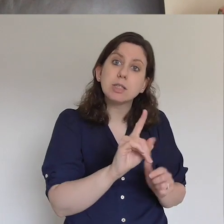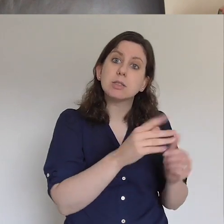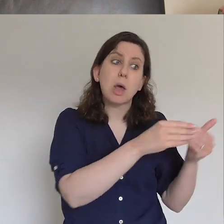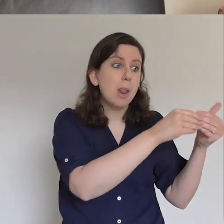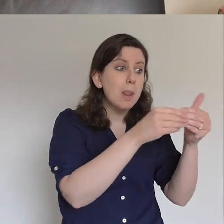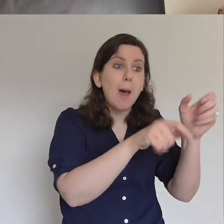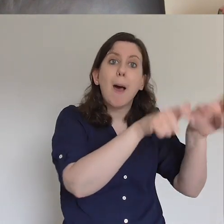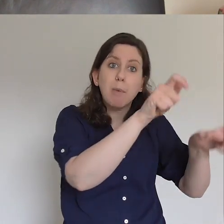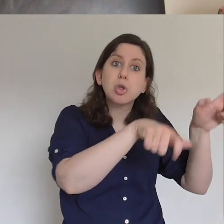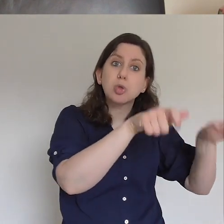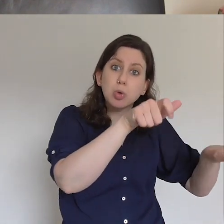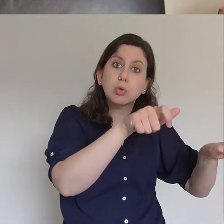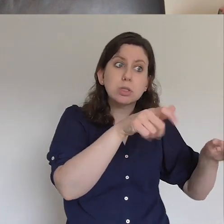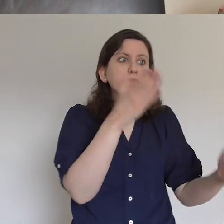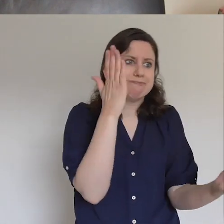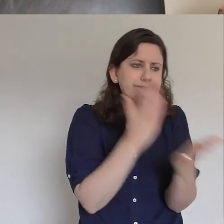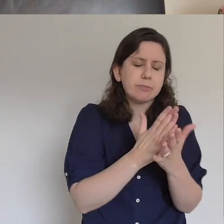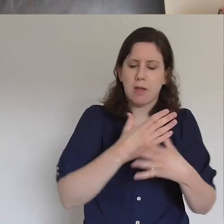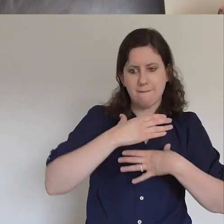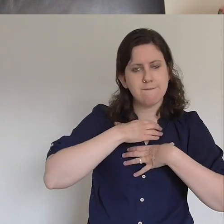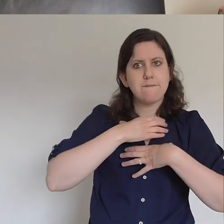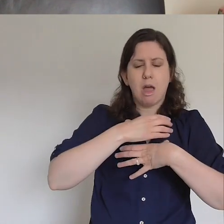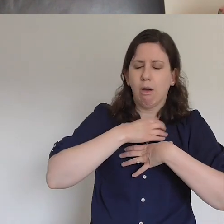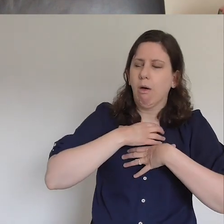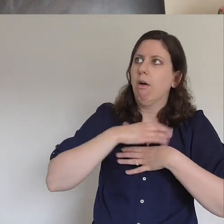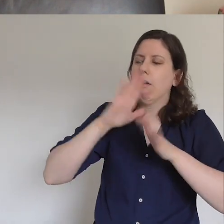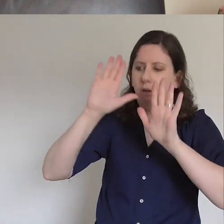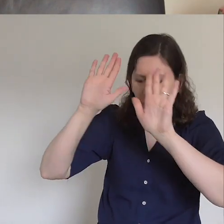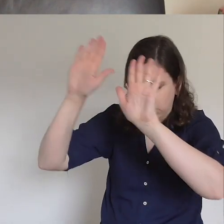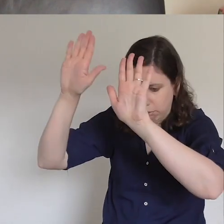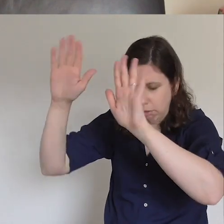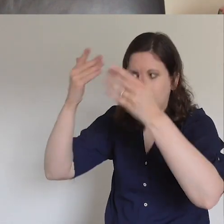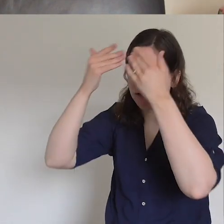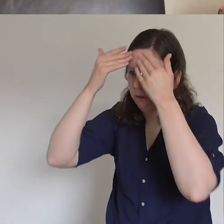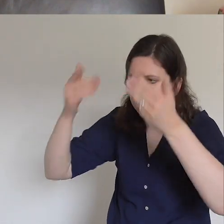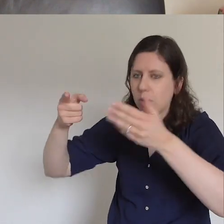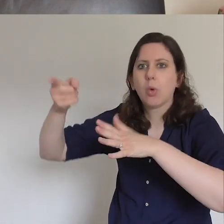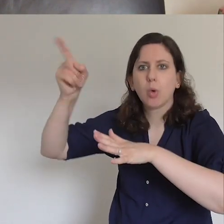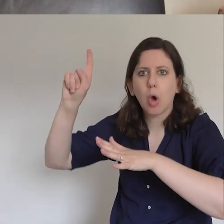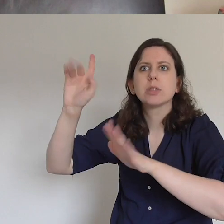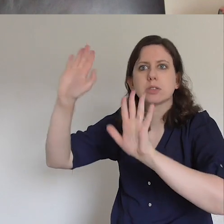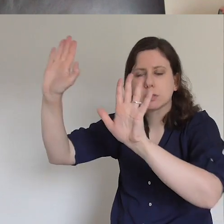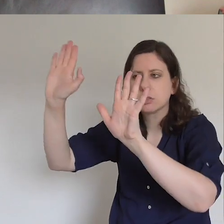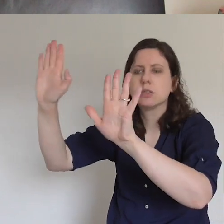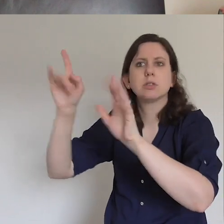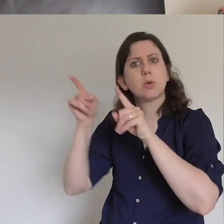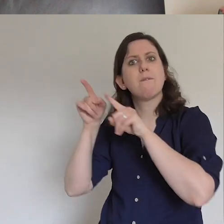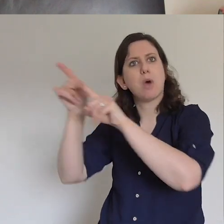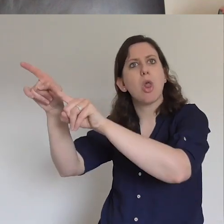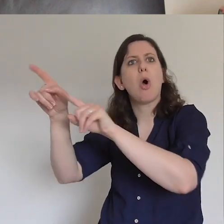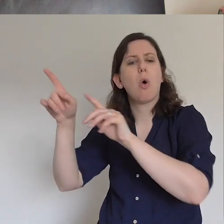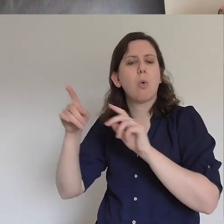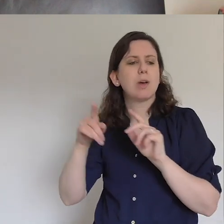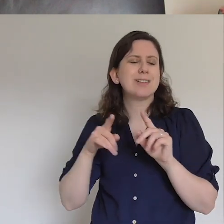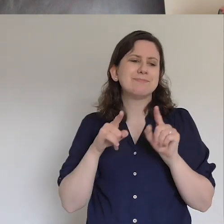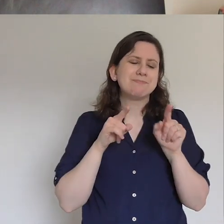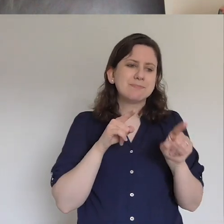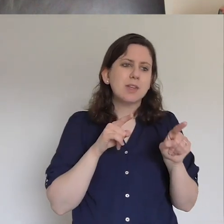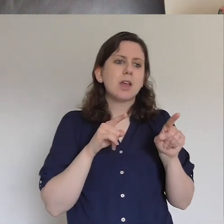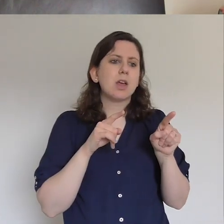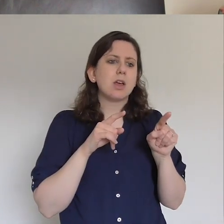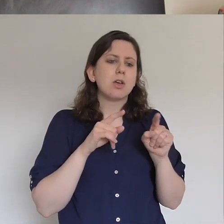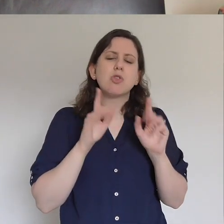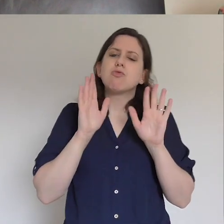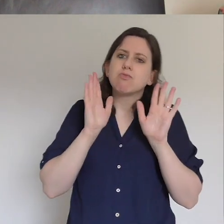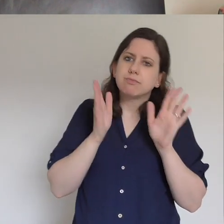let that pour out all around them. Yeah. They're just, they're living out of a different space, aren't they? They're living with a different worldview